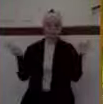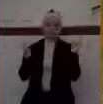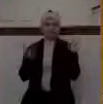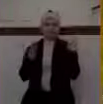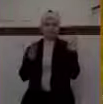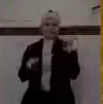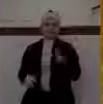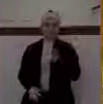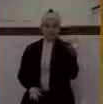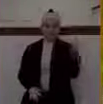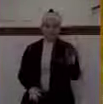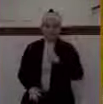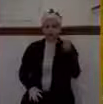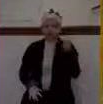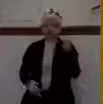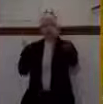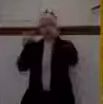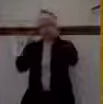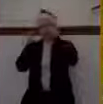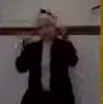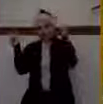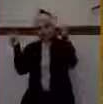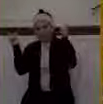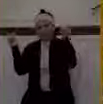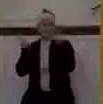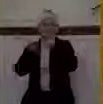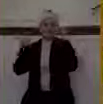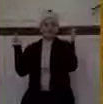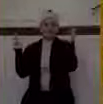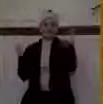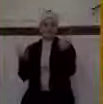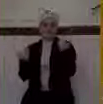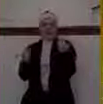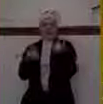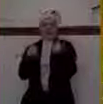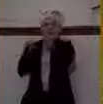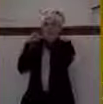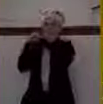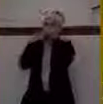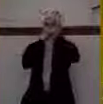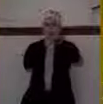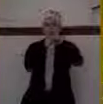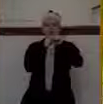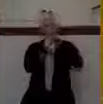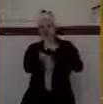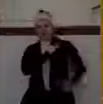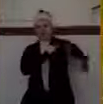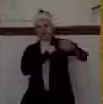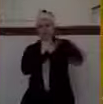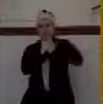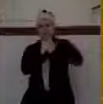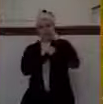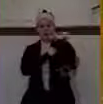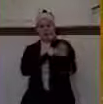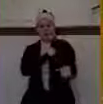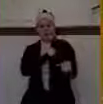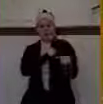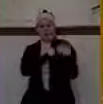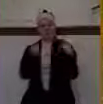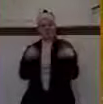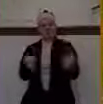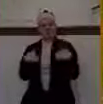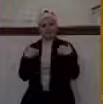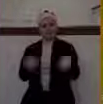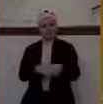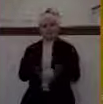kind of ceremony to have these guards out there with these gold shields escorting him to and from the house of the Lord.